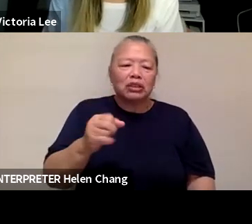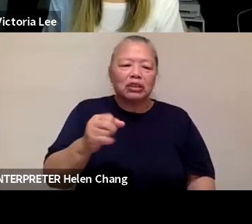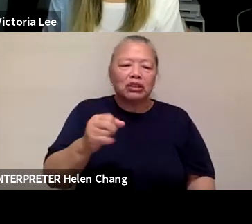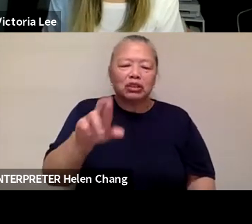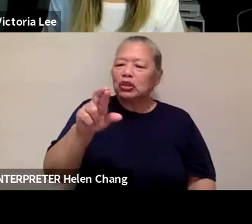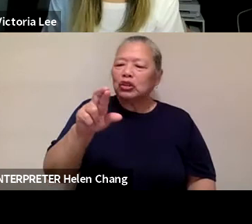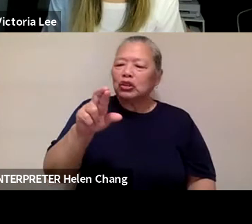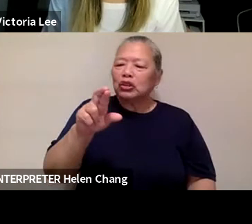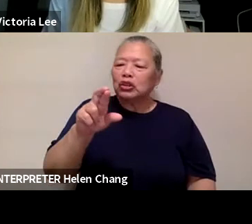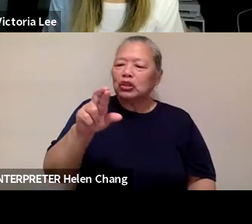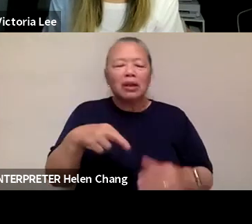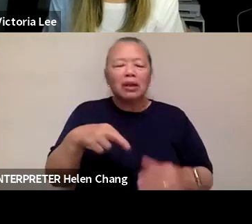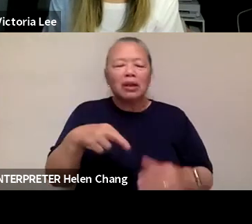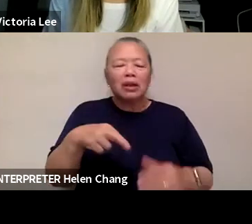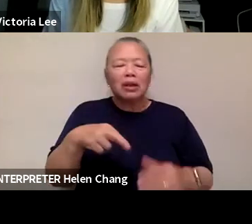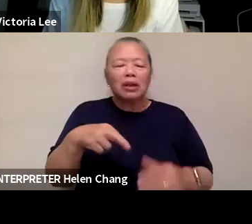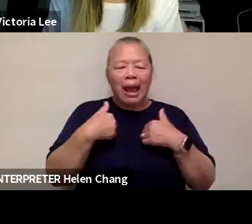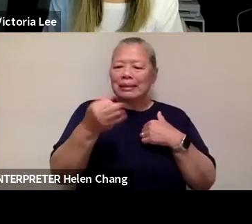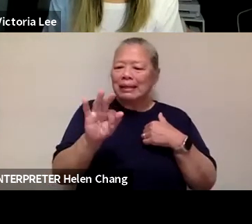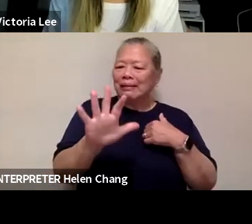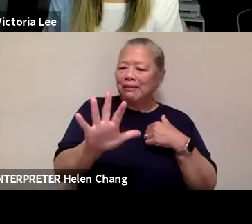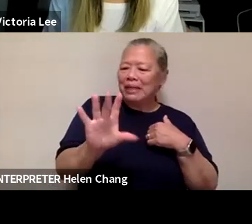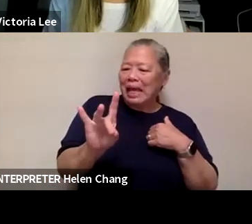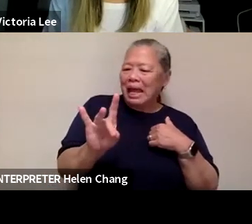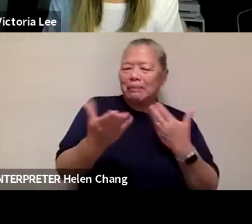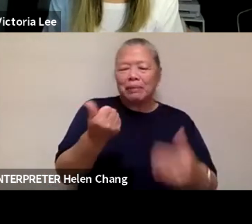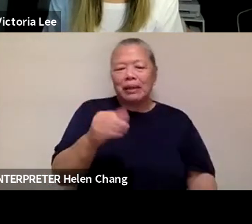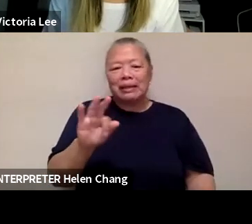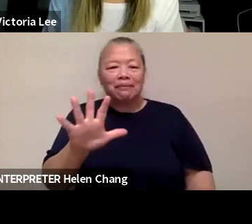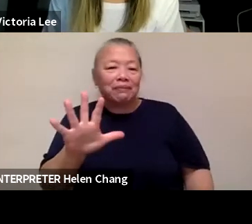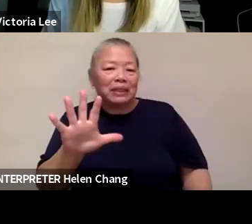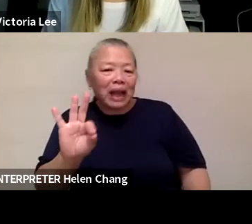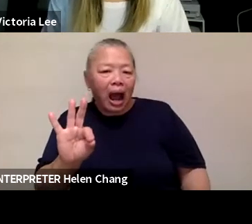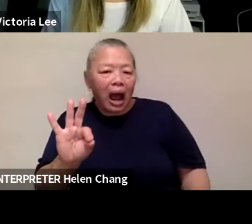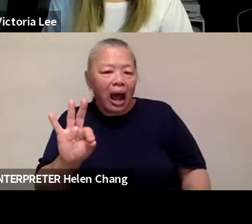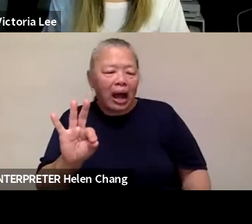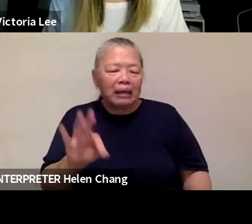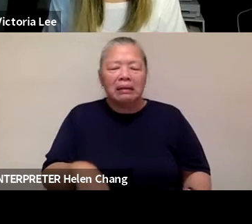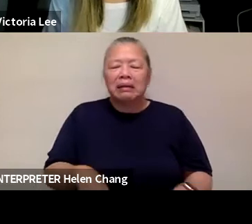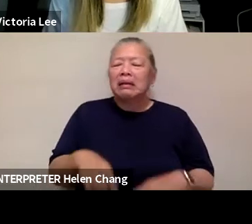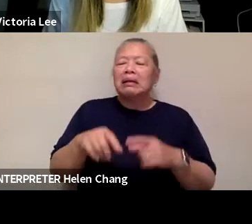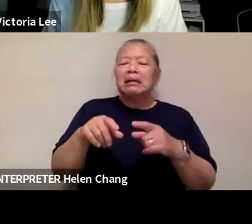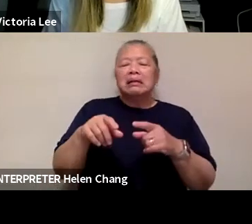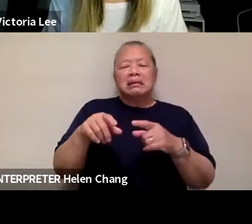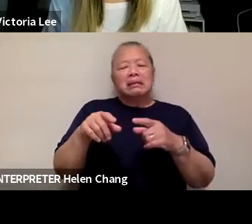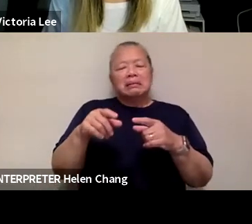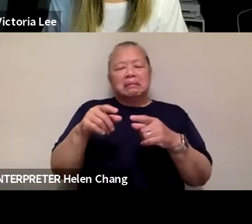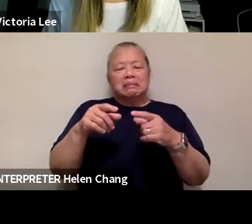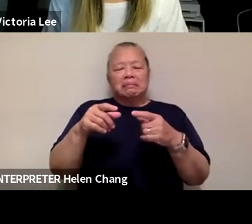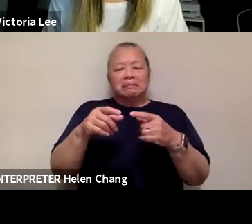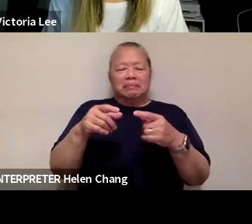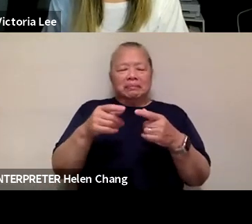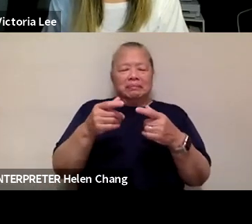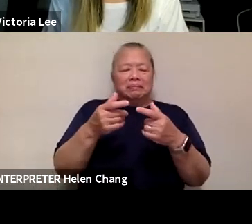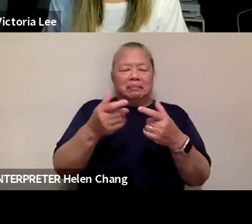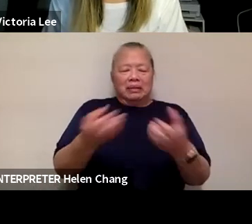like dates from 1958 or 59. I think it's the last souvenir store in America because all the other ones are kind of junky